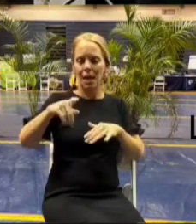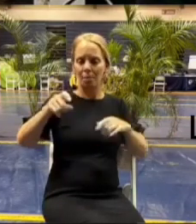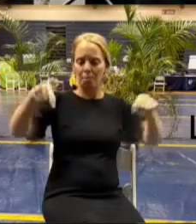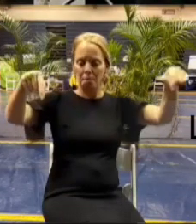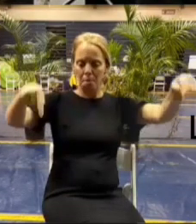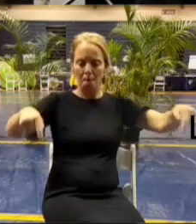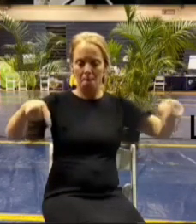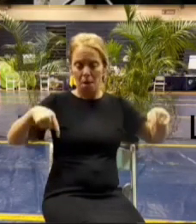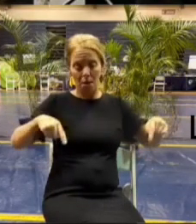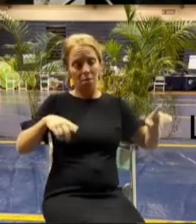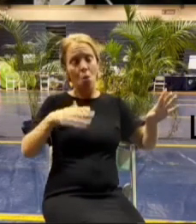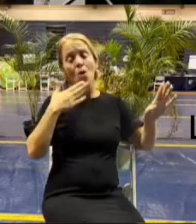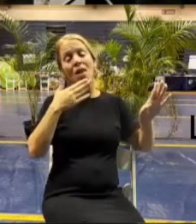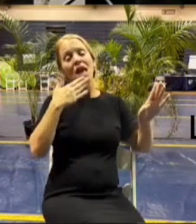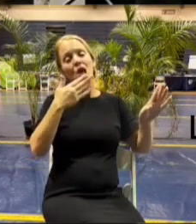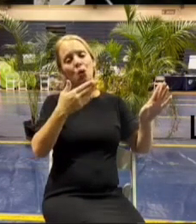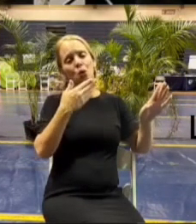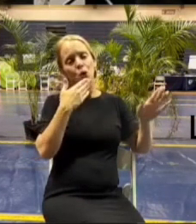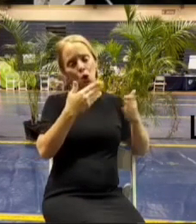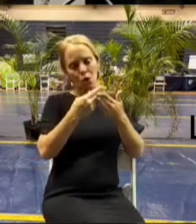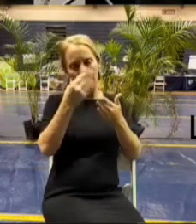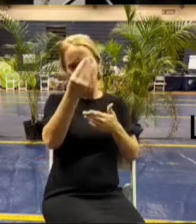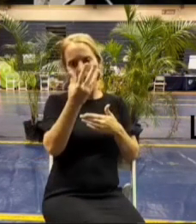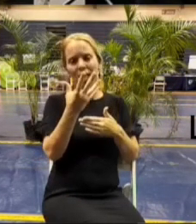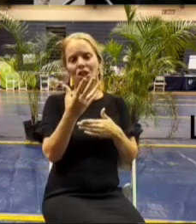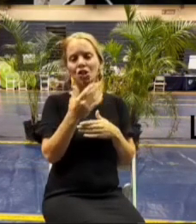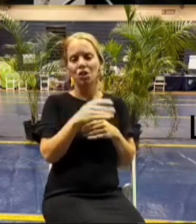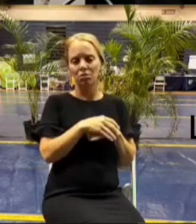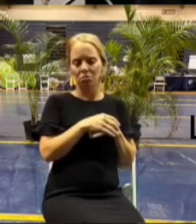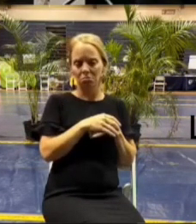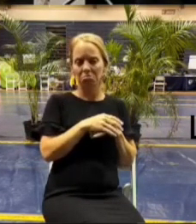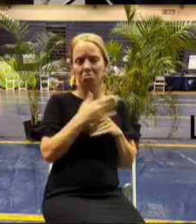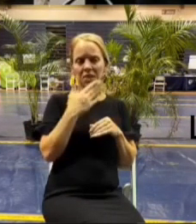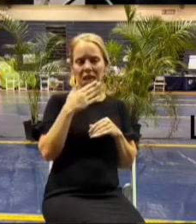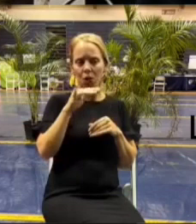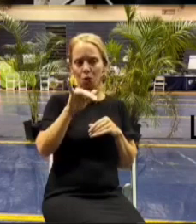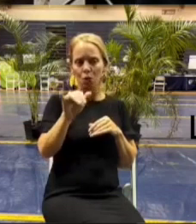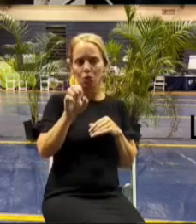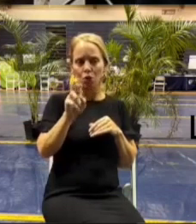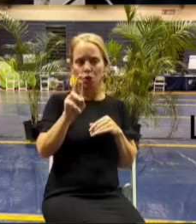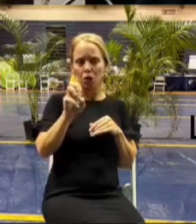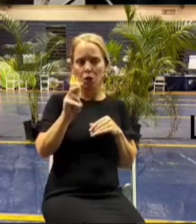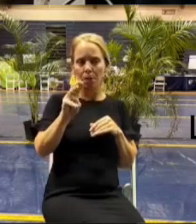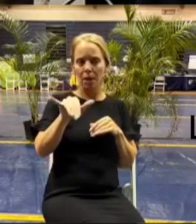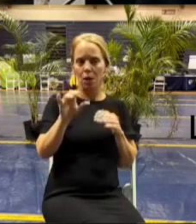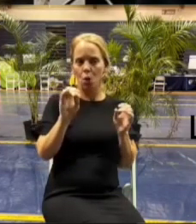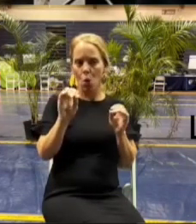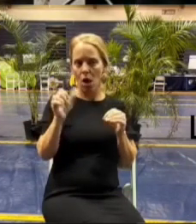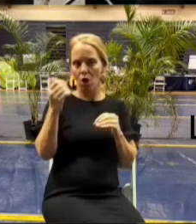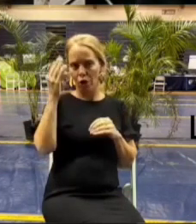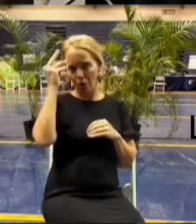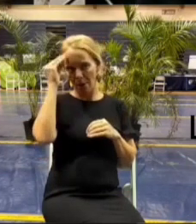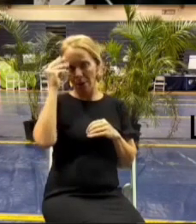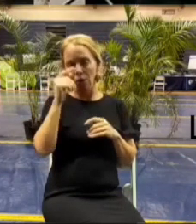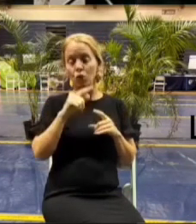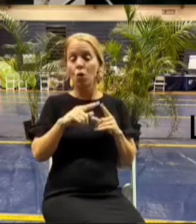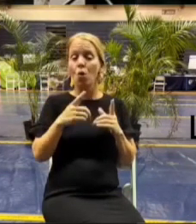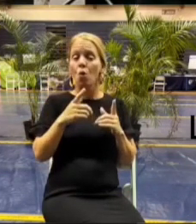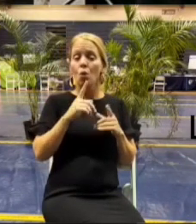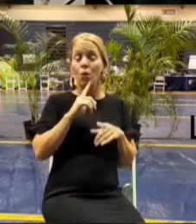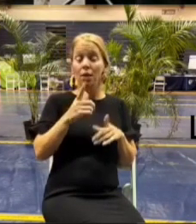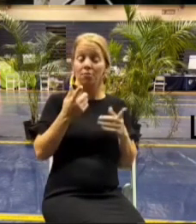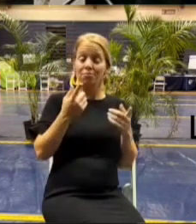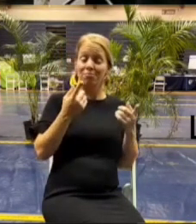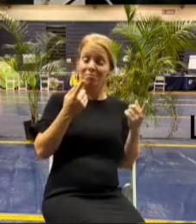i mean honestly stuff that nobody else has thought of so a lot of the stuff that's happening right